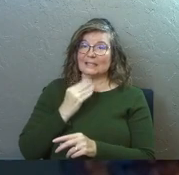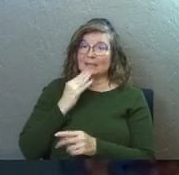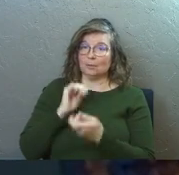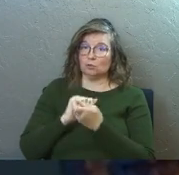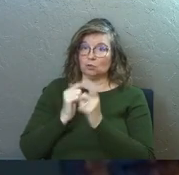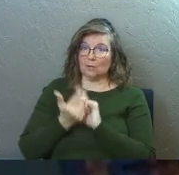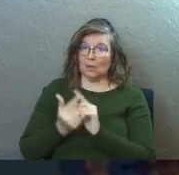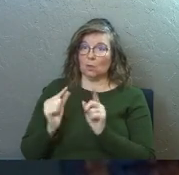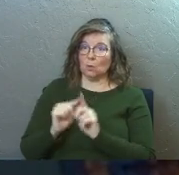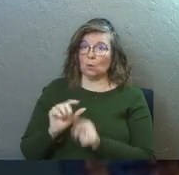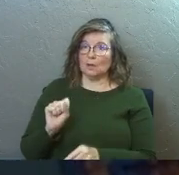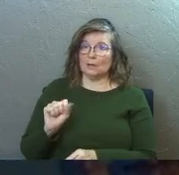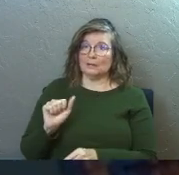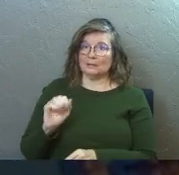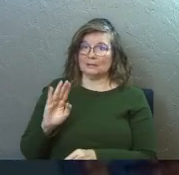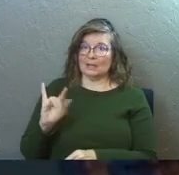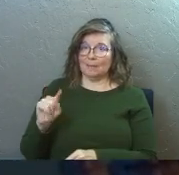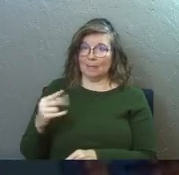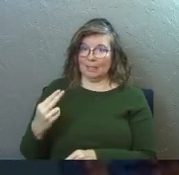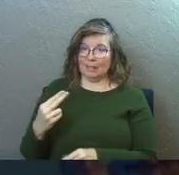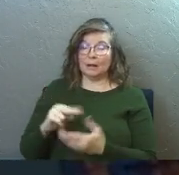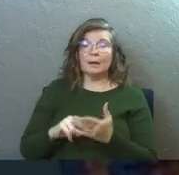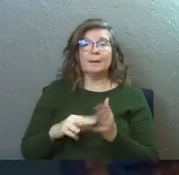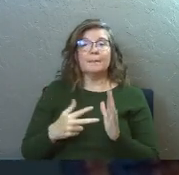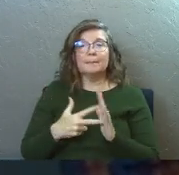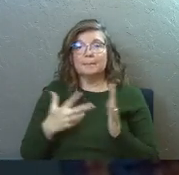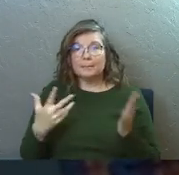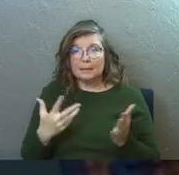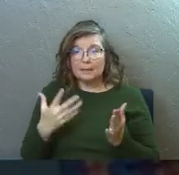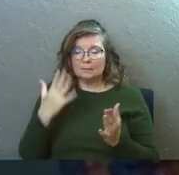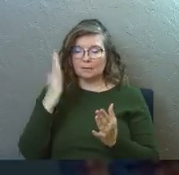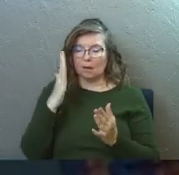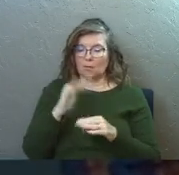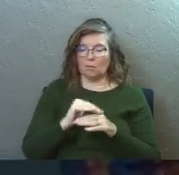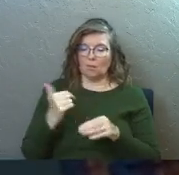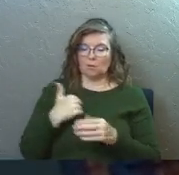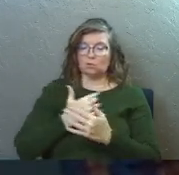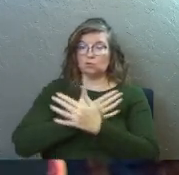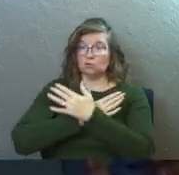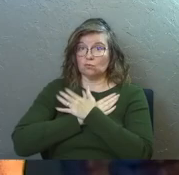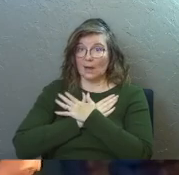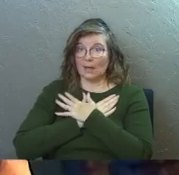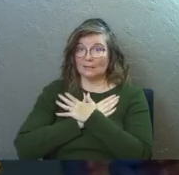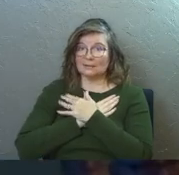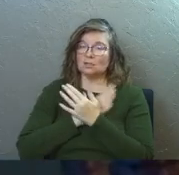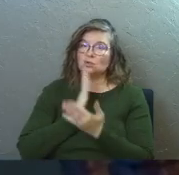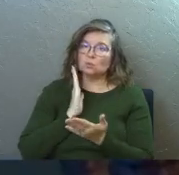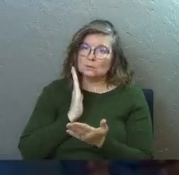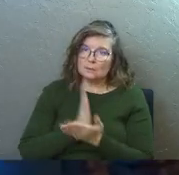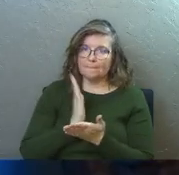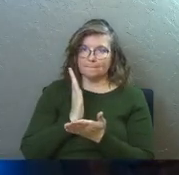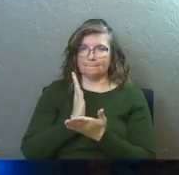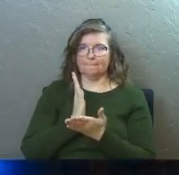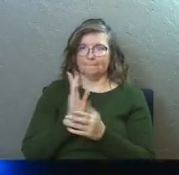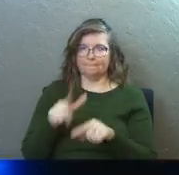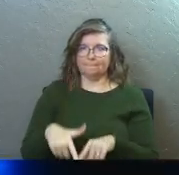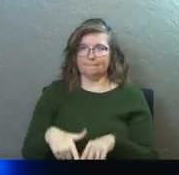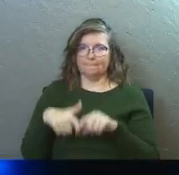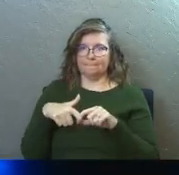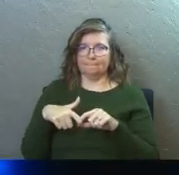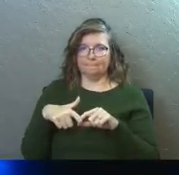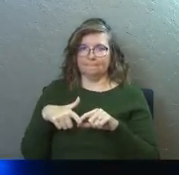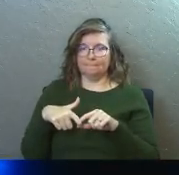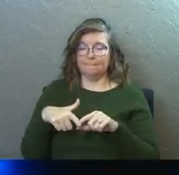translation of the word Sabbath. And what that means, and what God is calling us to in rest, is to stop. Simply that.